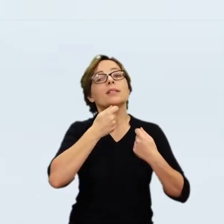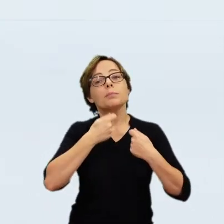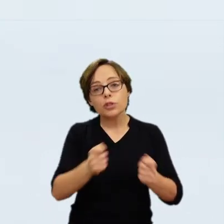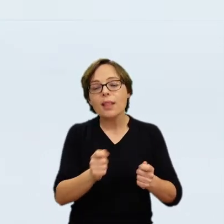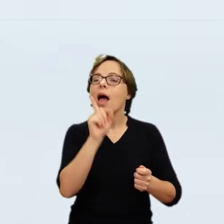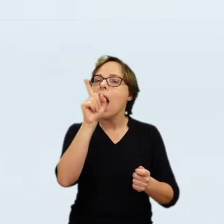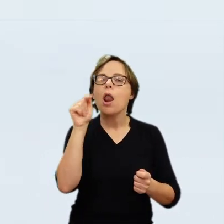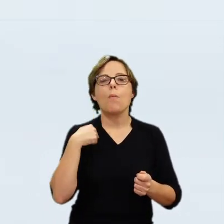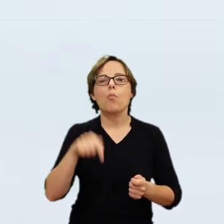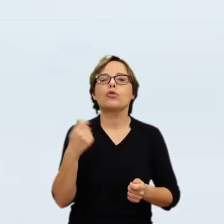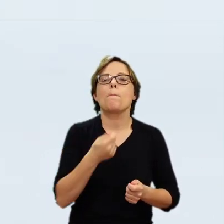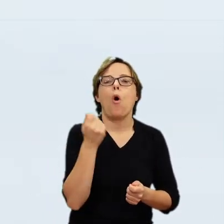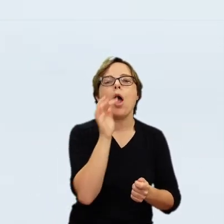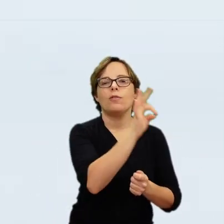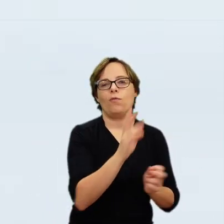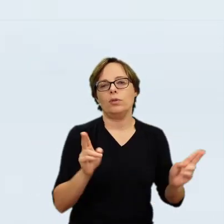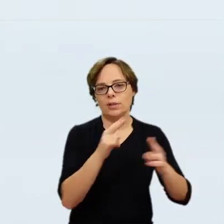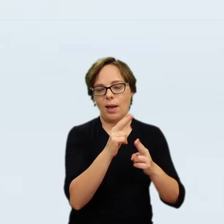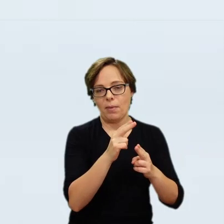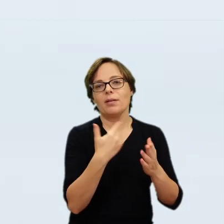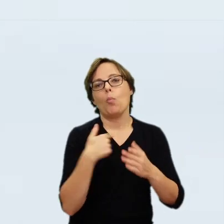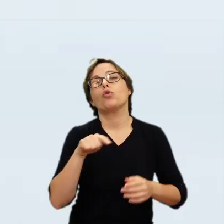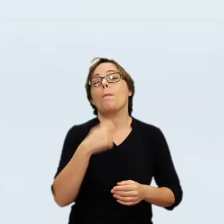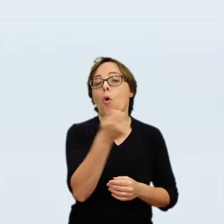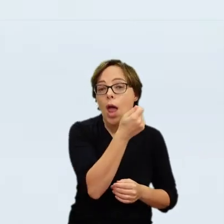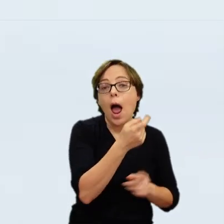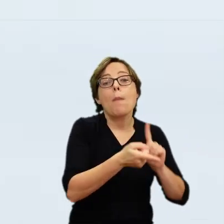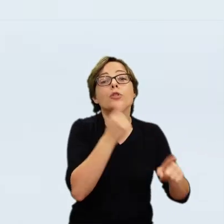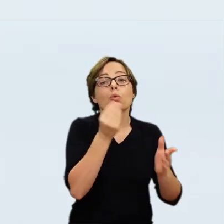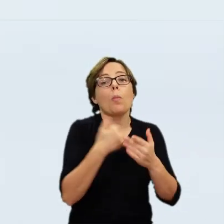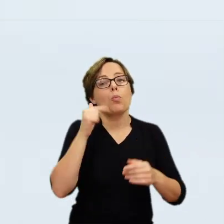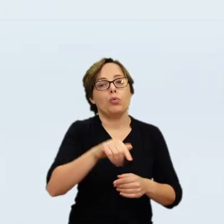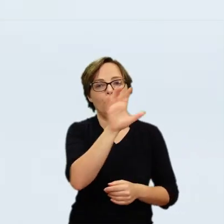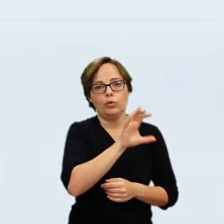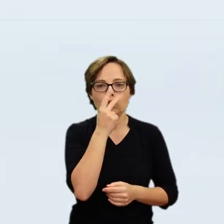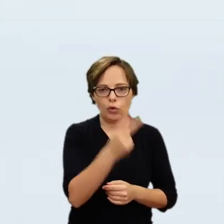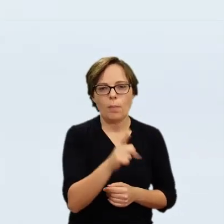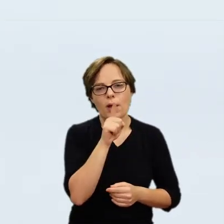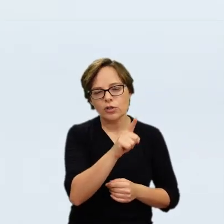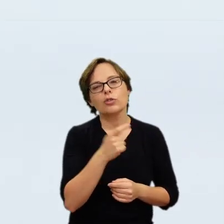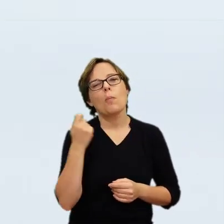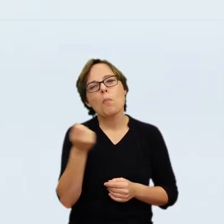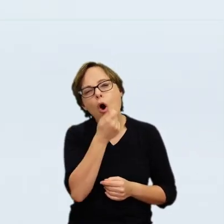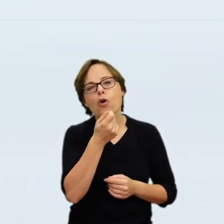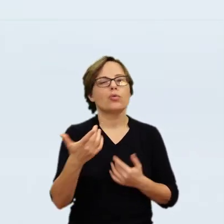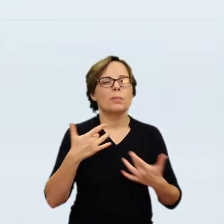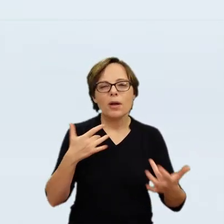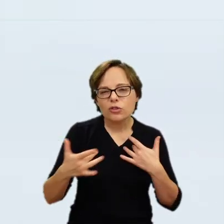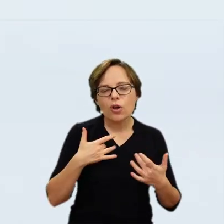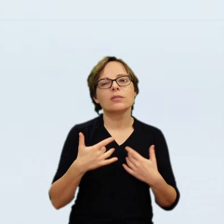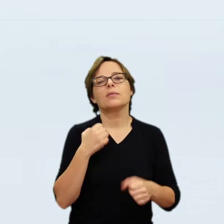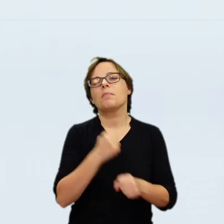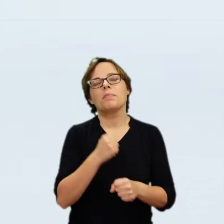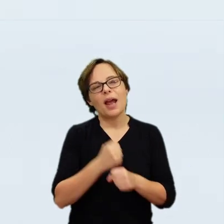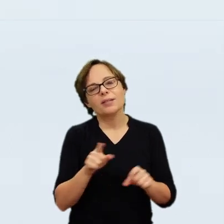An inventory compiled before 1910 briefly described the Rembrandt Lisowczyk in the drawing room of the elder